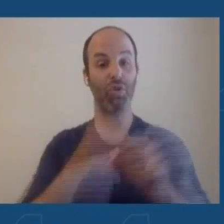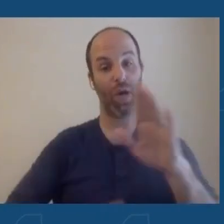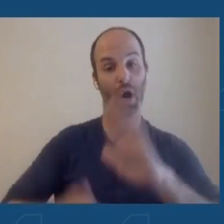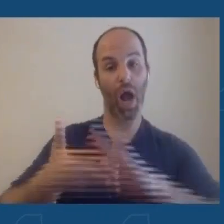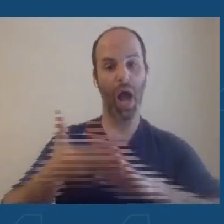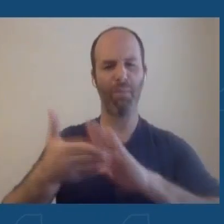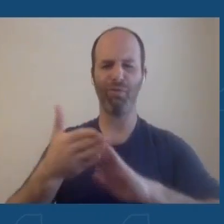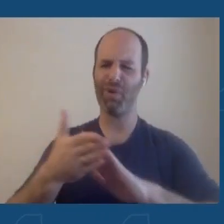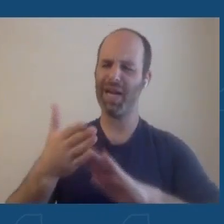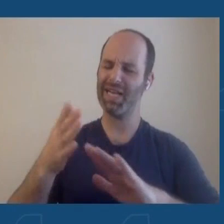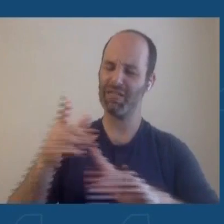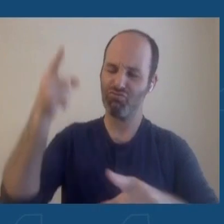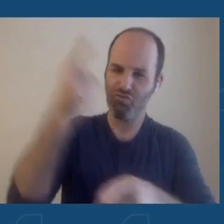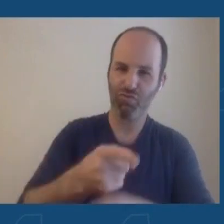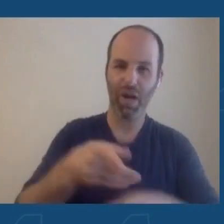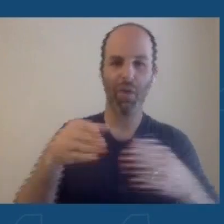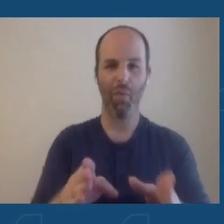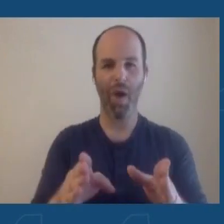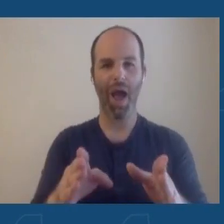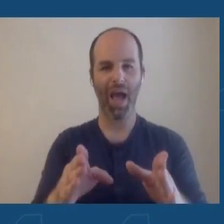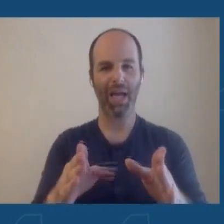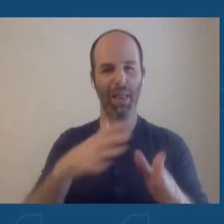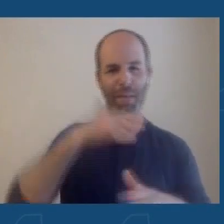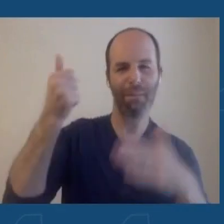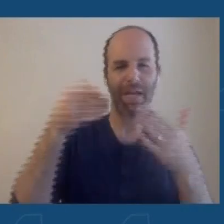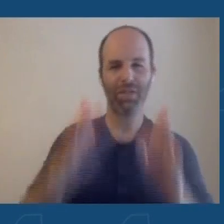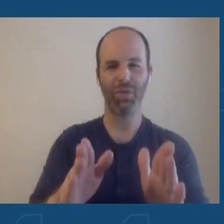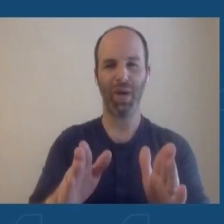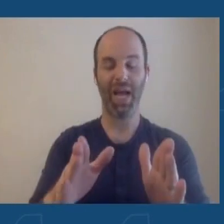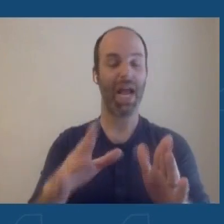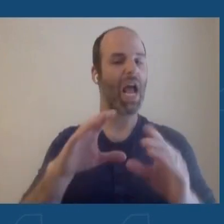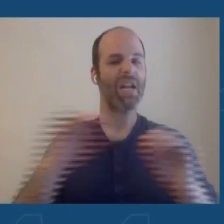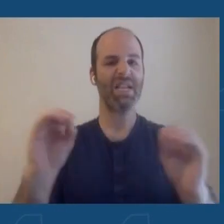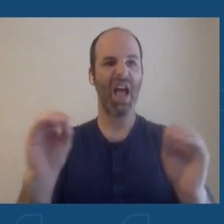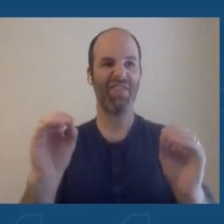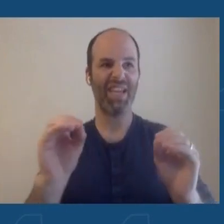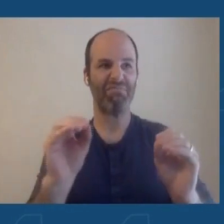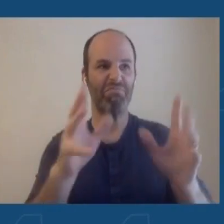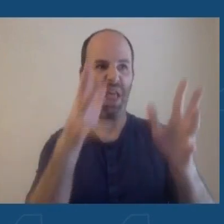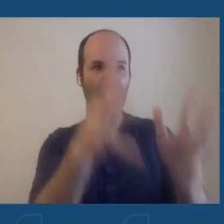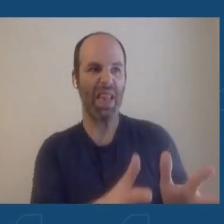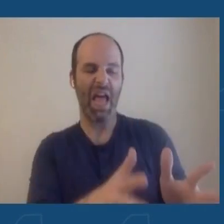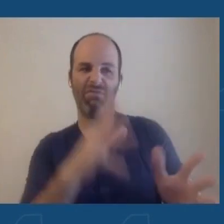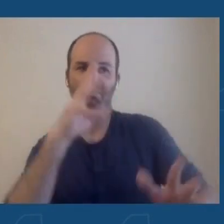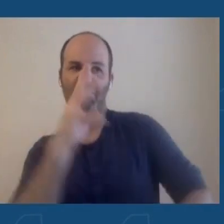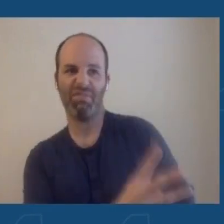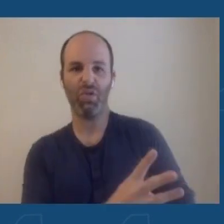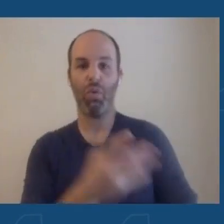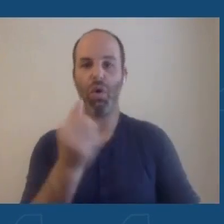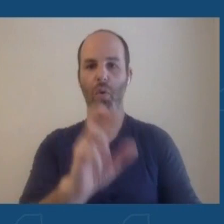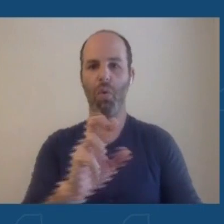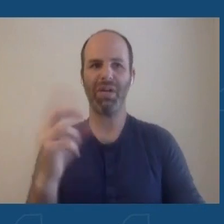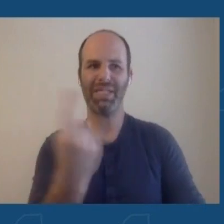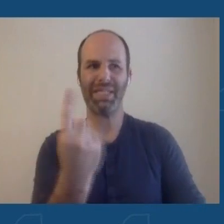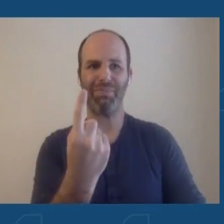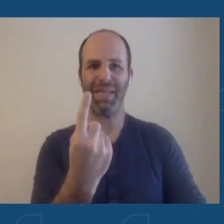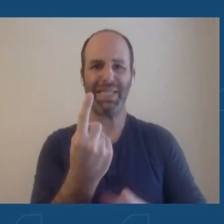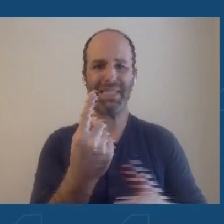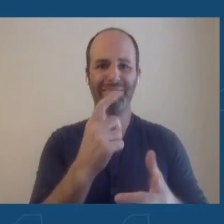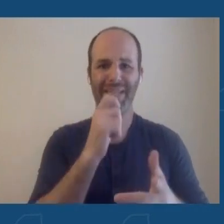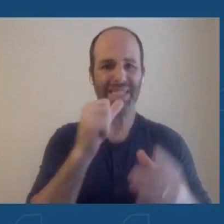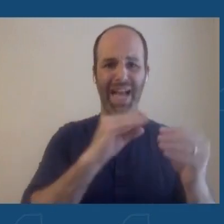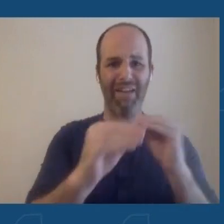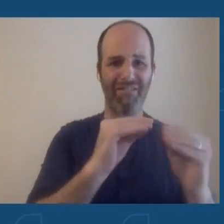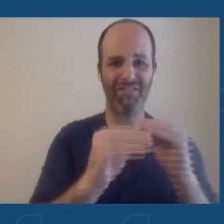our game in a sense, that there are no areas that we would leave untapped or areas that need remedy that are not fixed